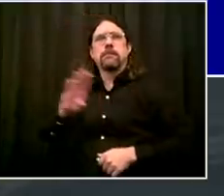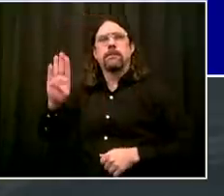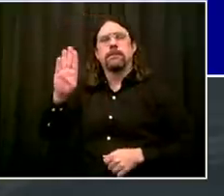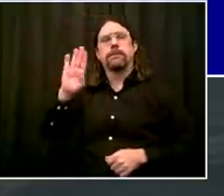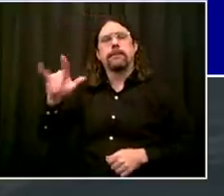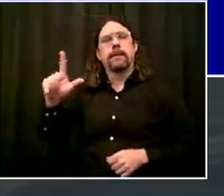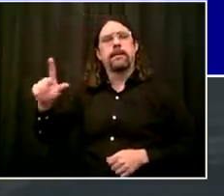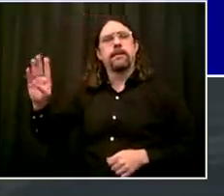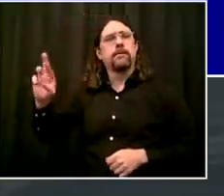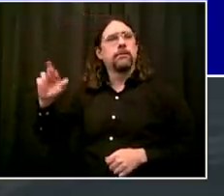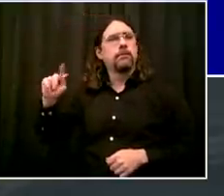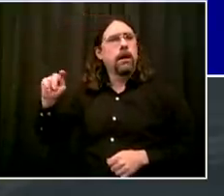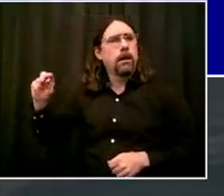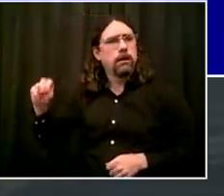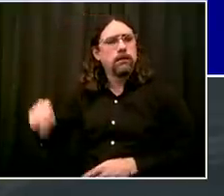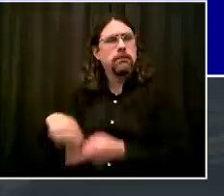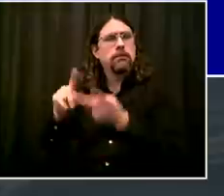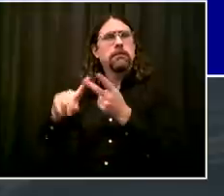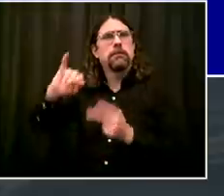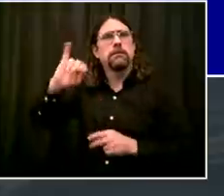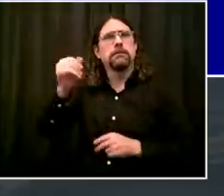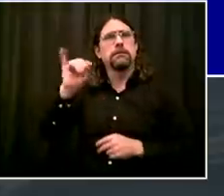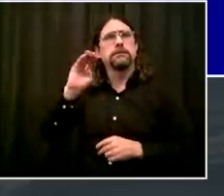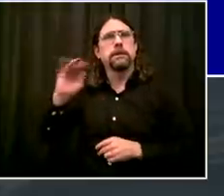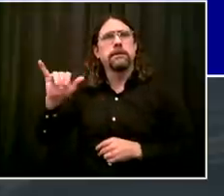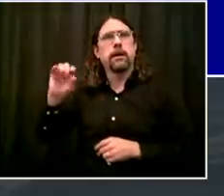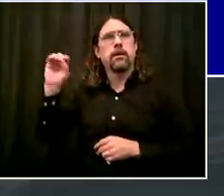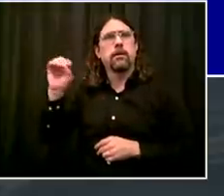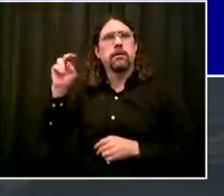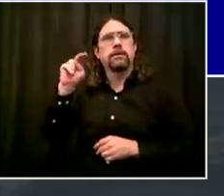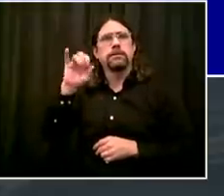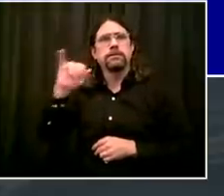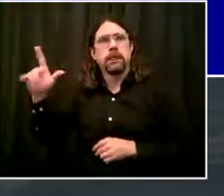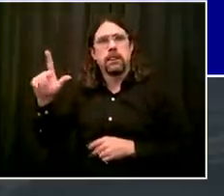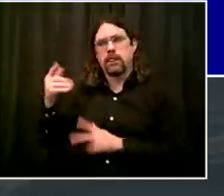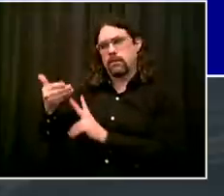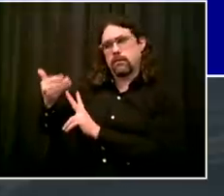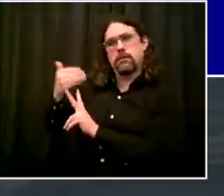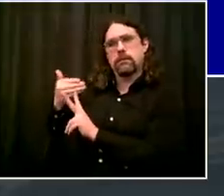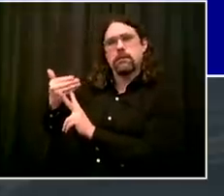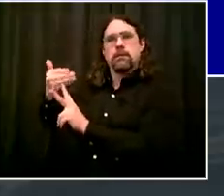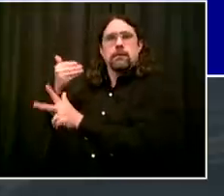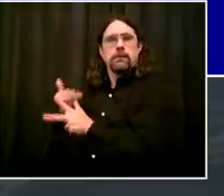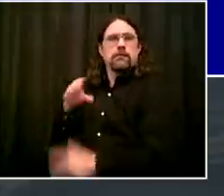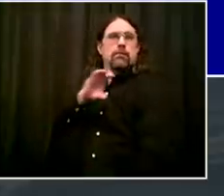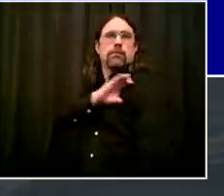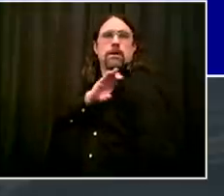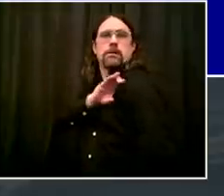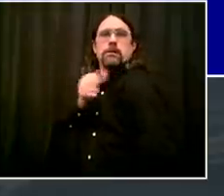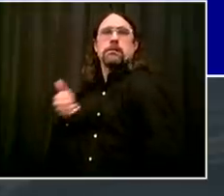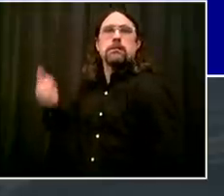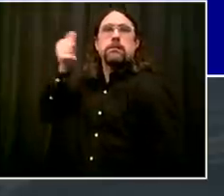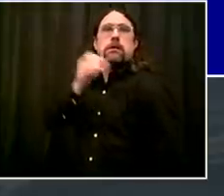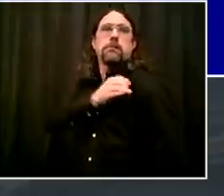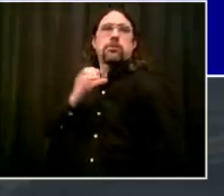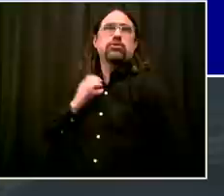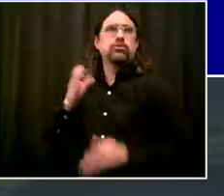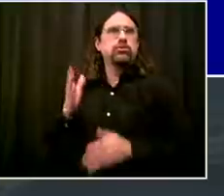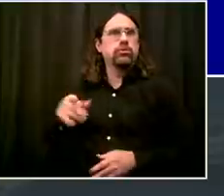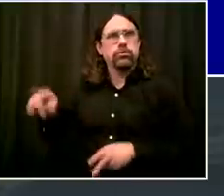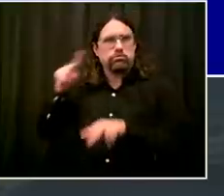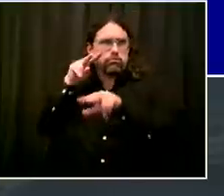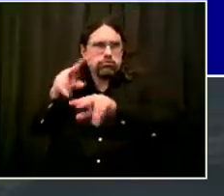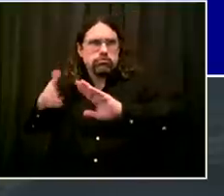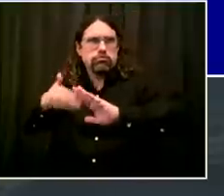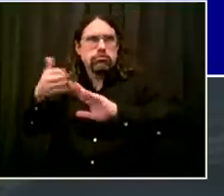of individuals in this city who cause violence. And it's a few thousand people. And they said, look, if we keep a focus on